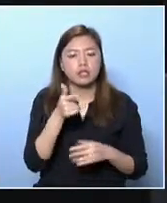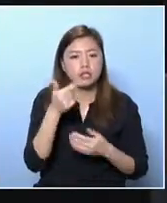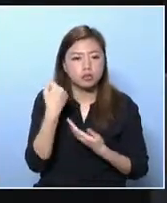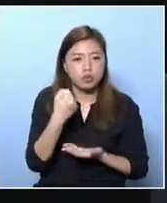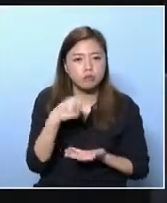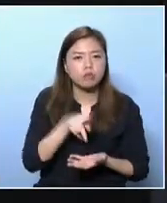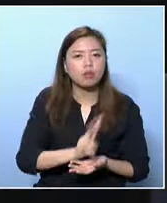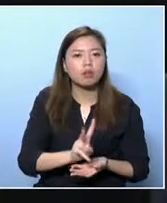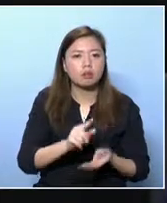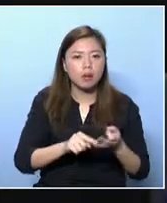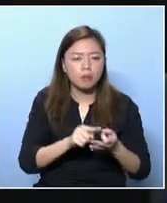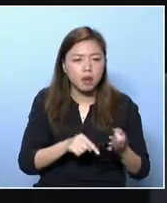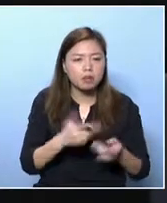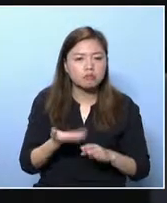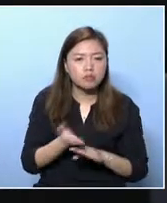poverty.